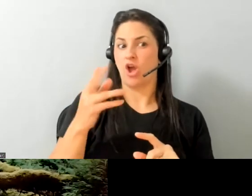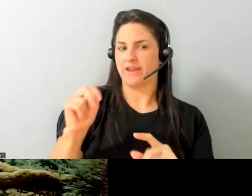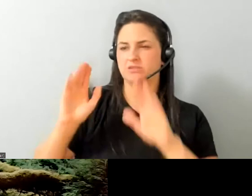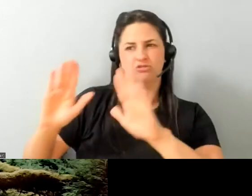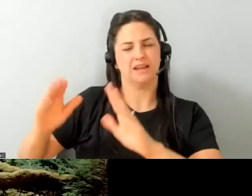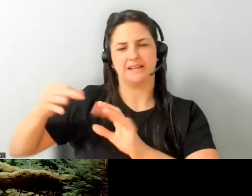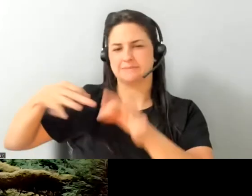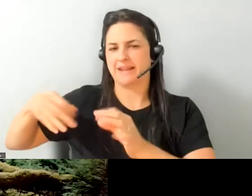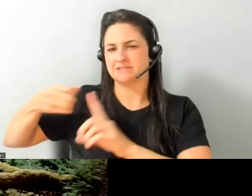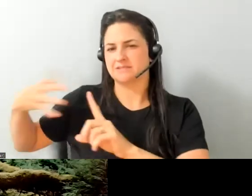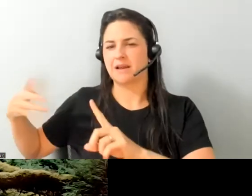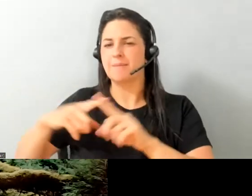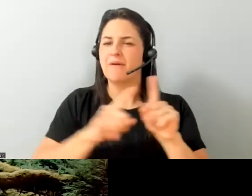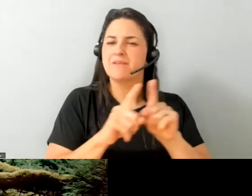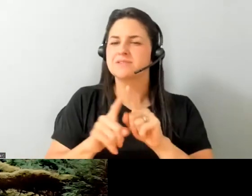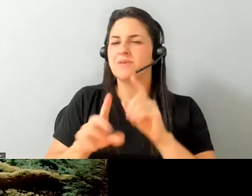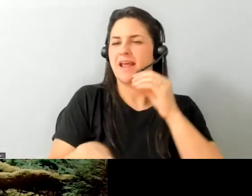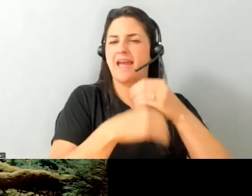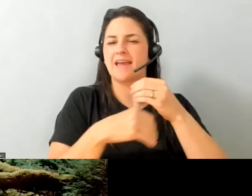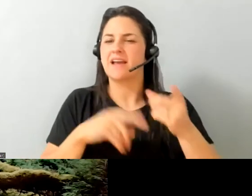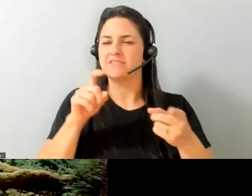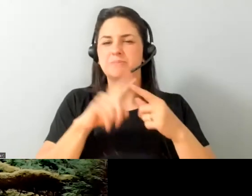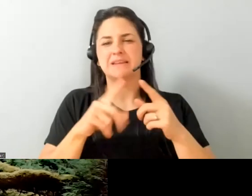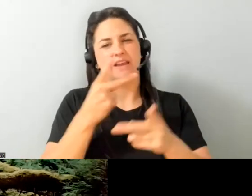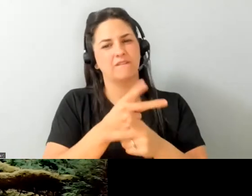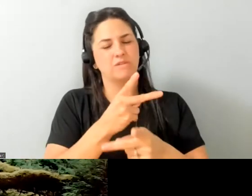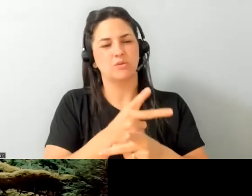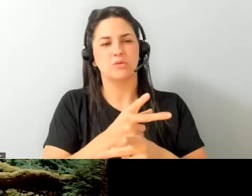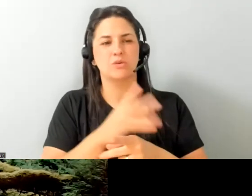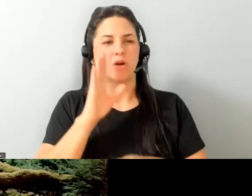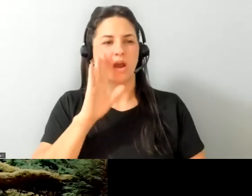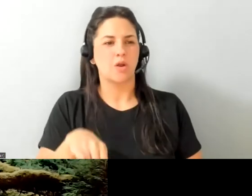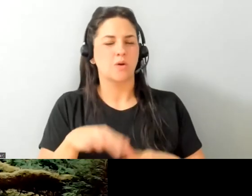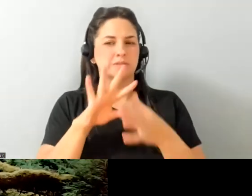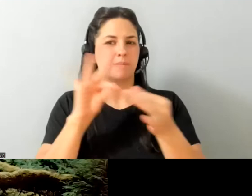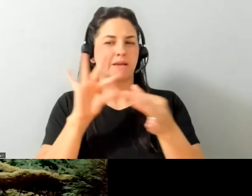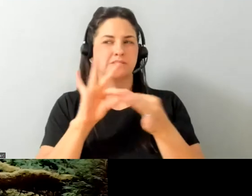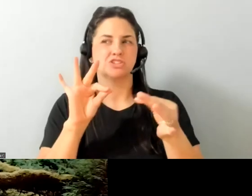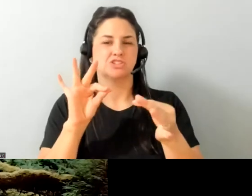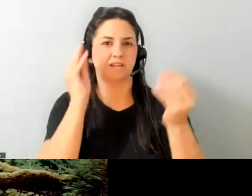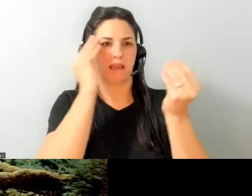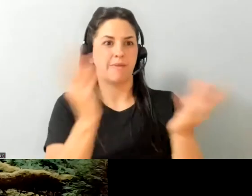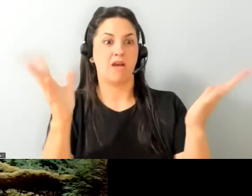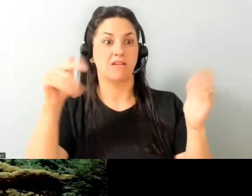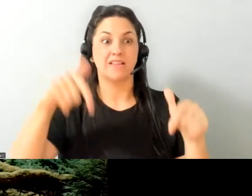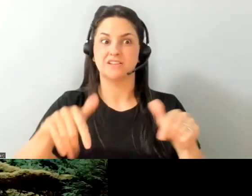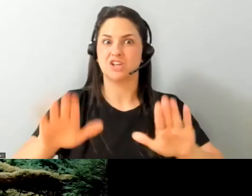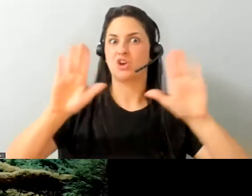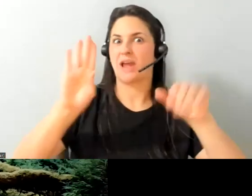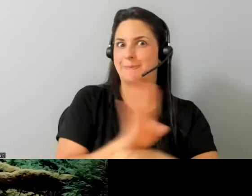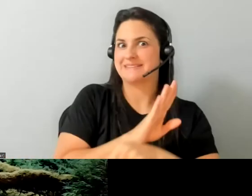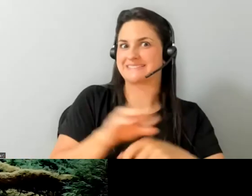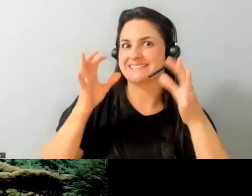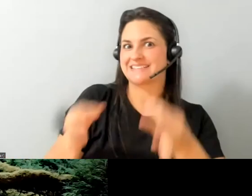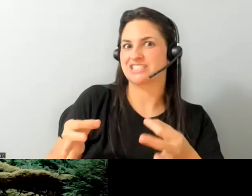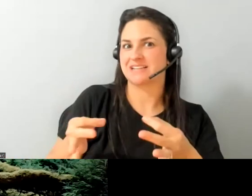we have to be really careful uh i know those messages started coming out from employment networks years ago this is a great business decision but then you